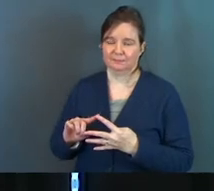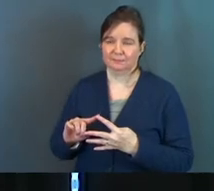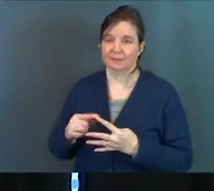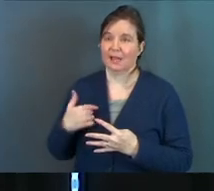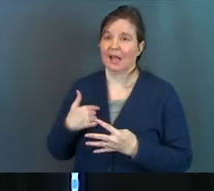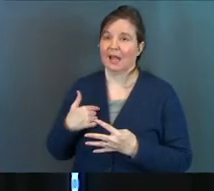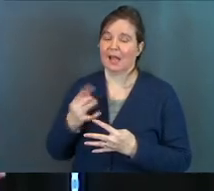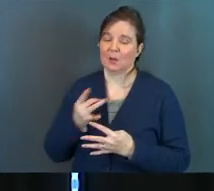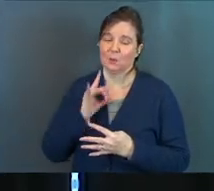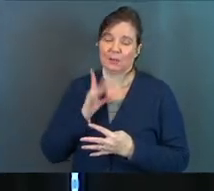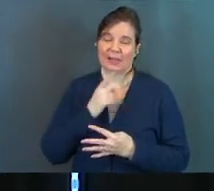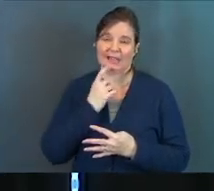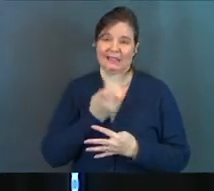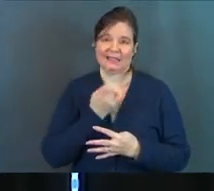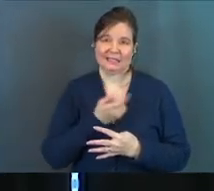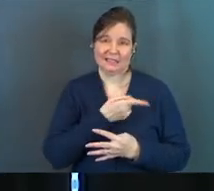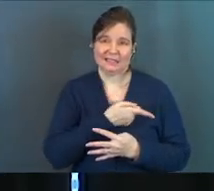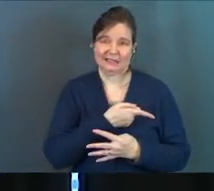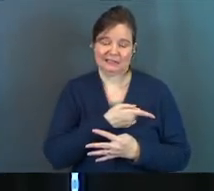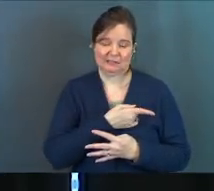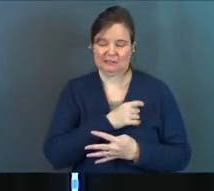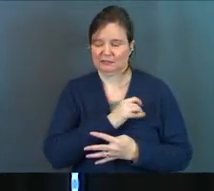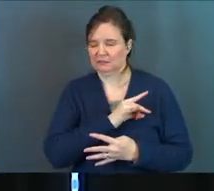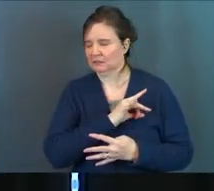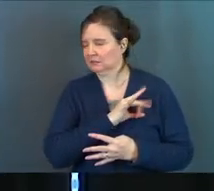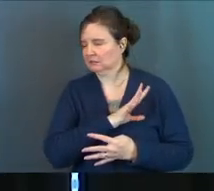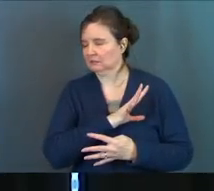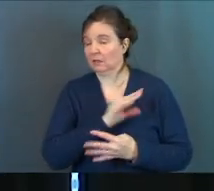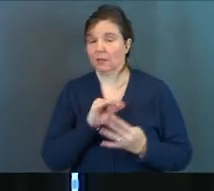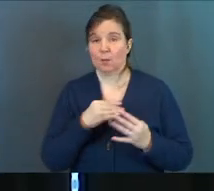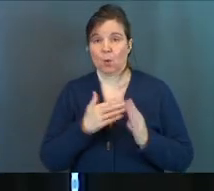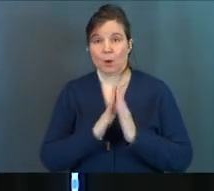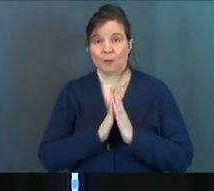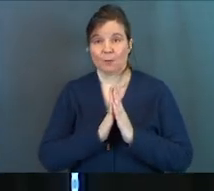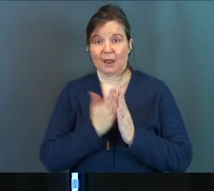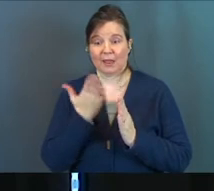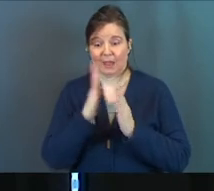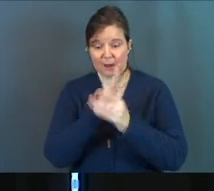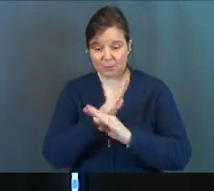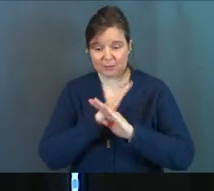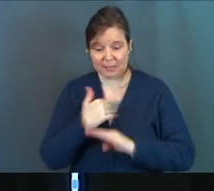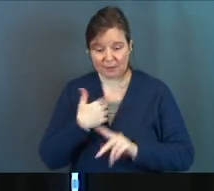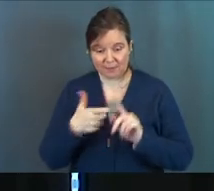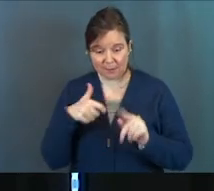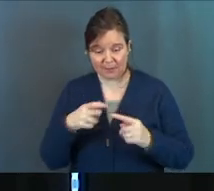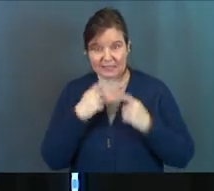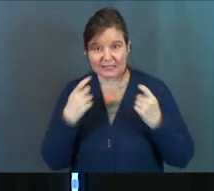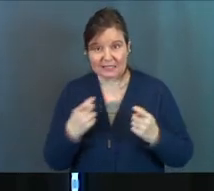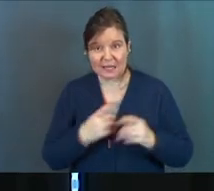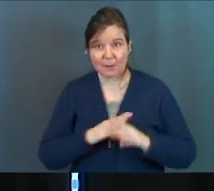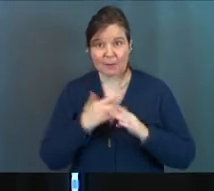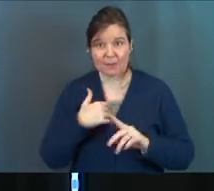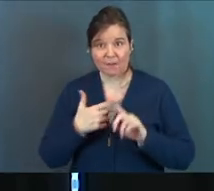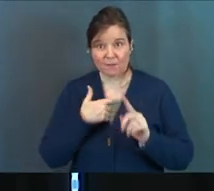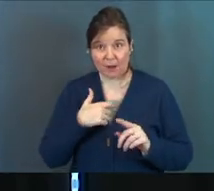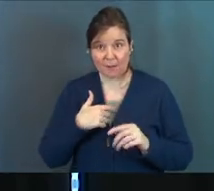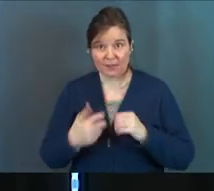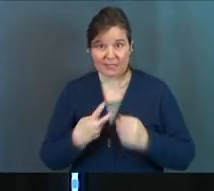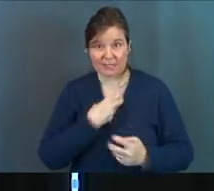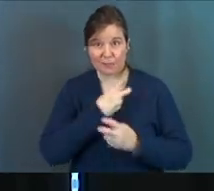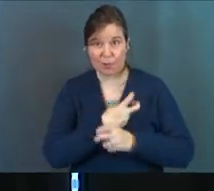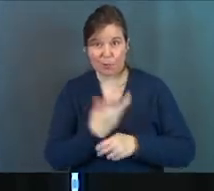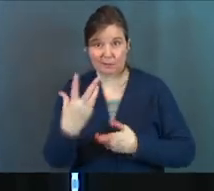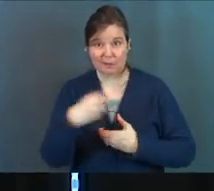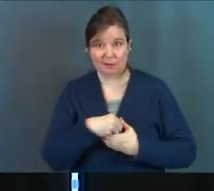I'm going to hate the sin that's in my life. The more I pray, God, protect me from this sin. Protect me from this